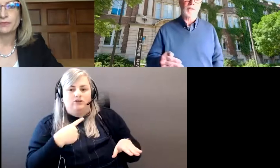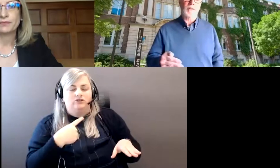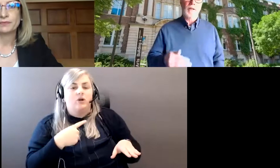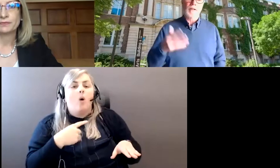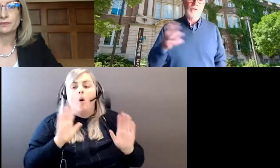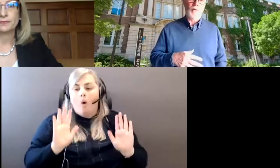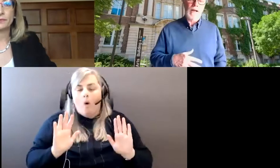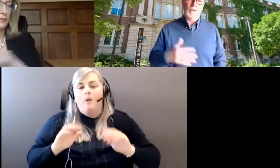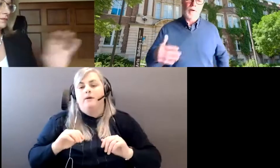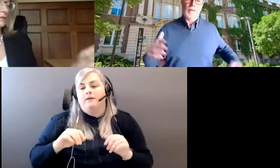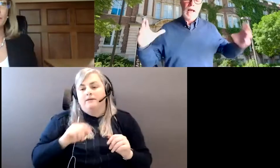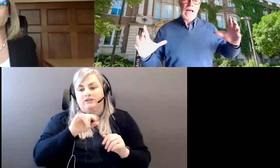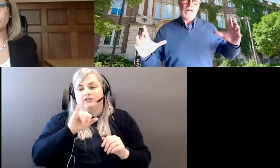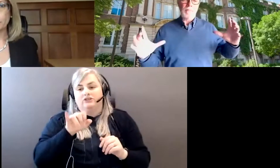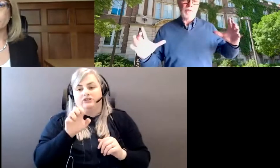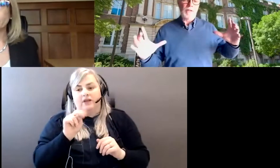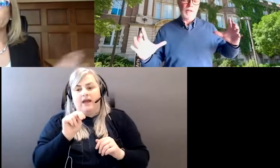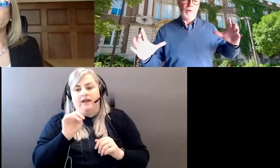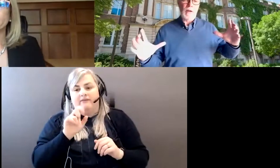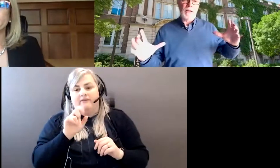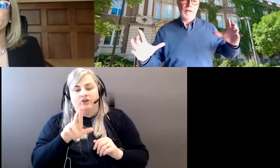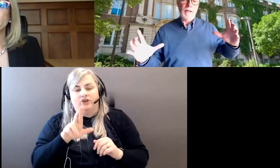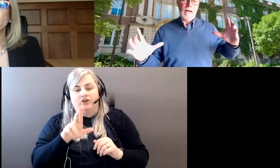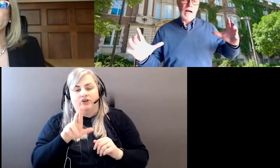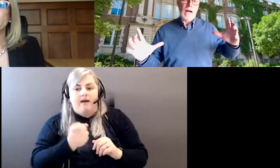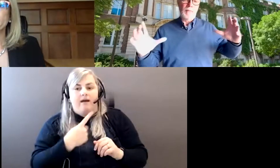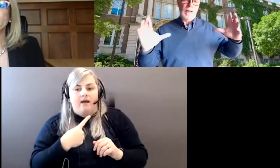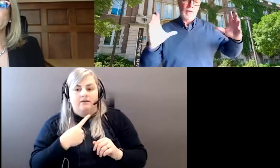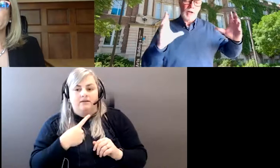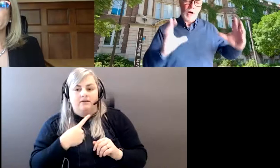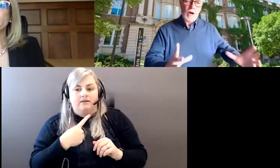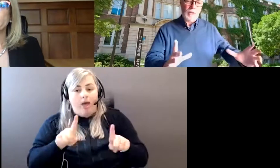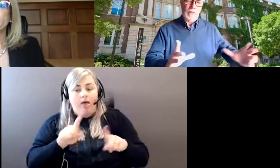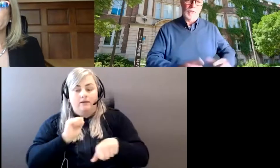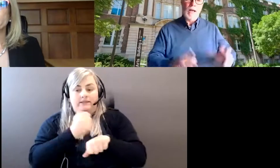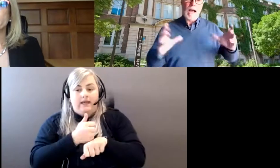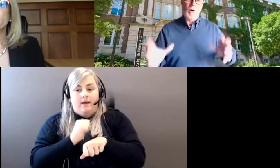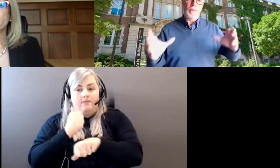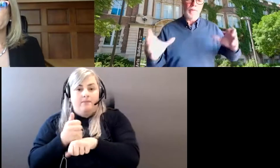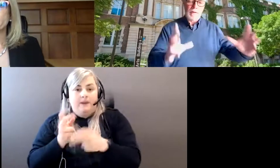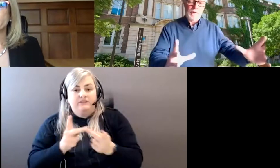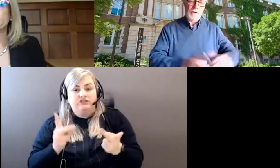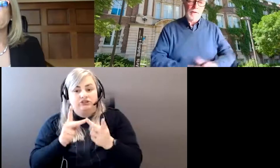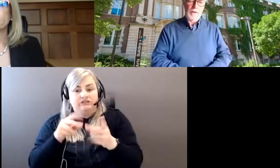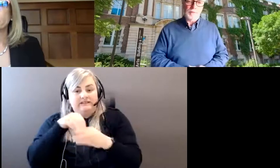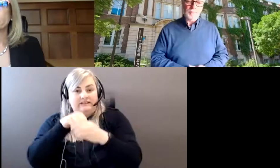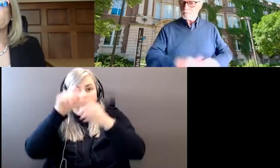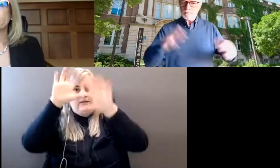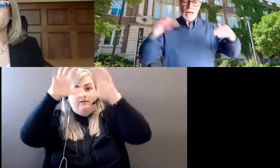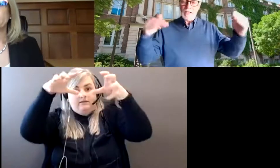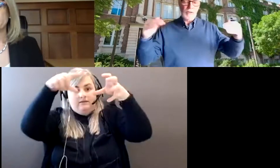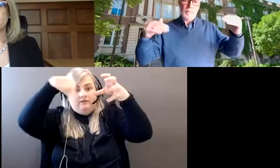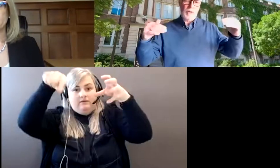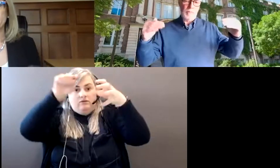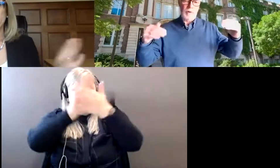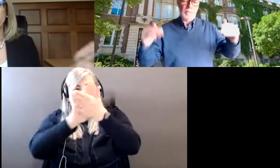that Jennifer asked was as positions are created, um, in the college, how will they be filled? And I